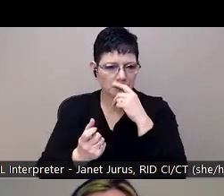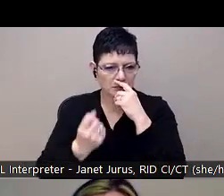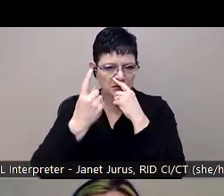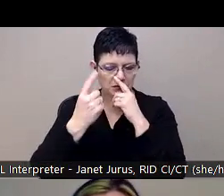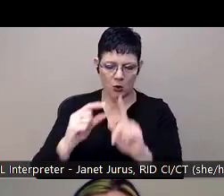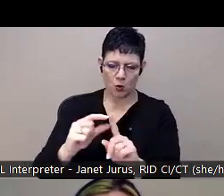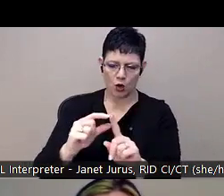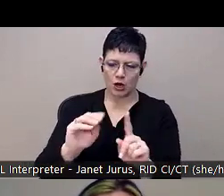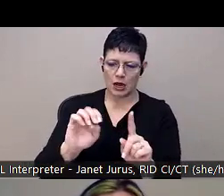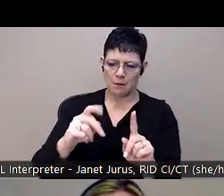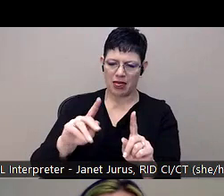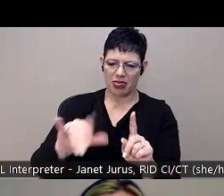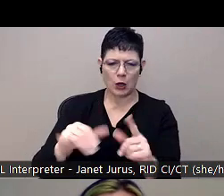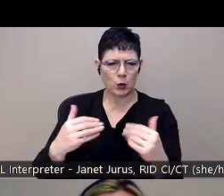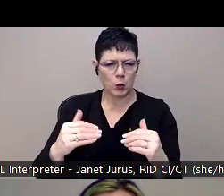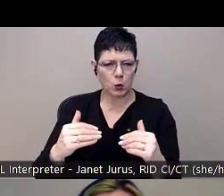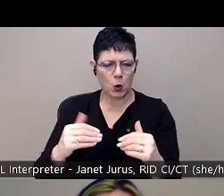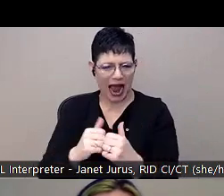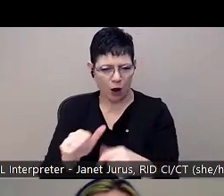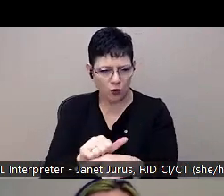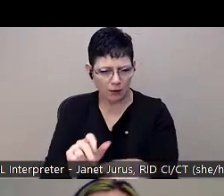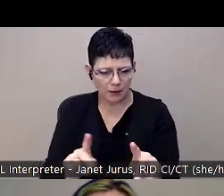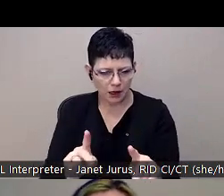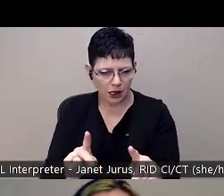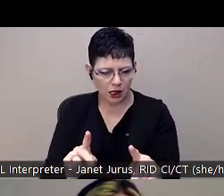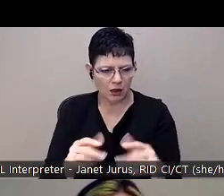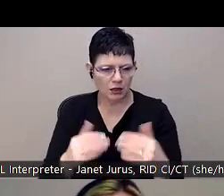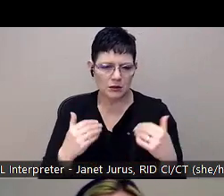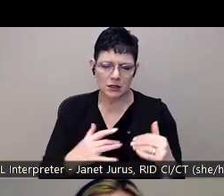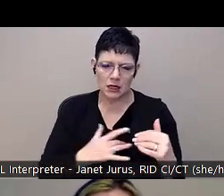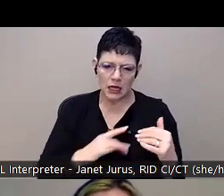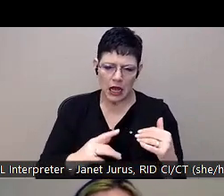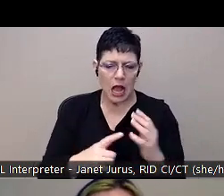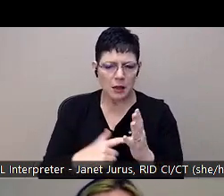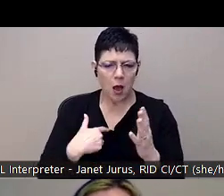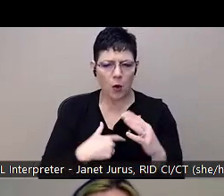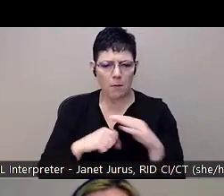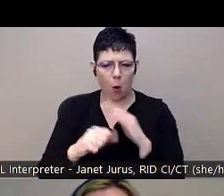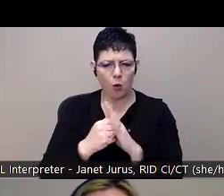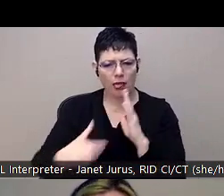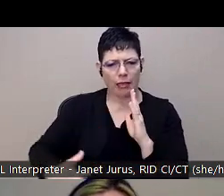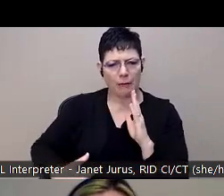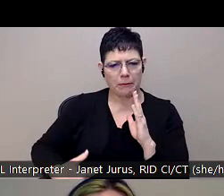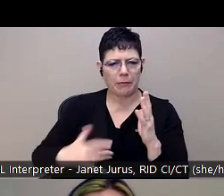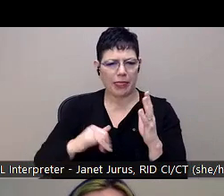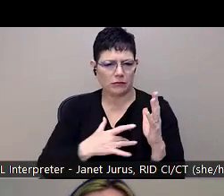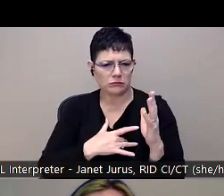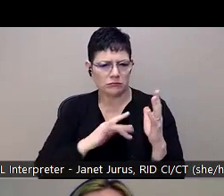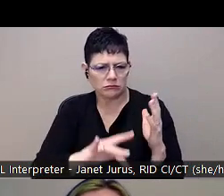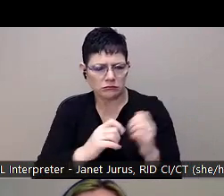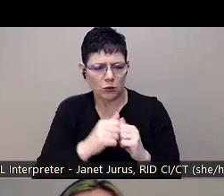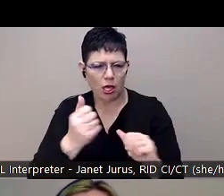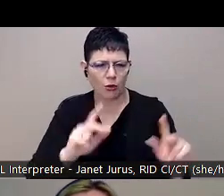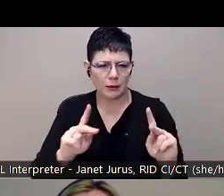taught, but I also believe it is something that we're partially born with. Um, and building empathy is hard. So,